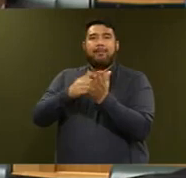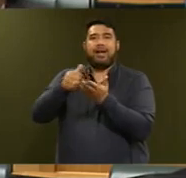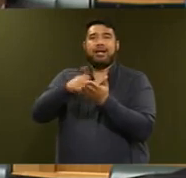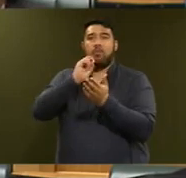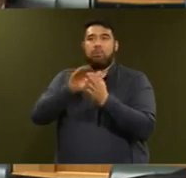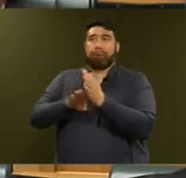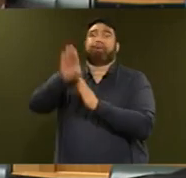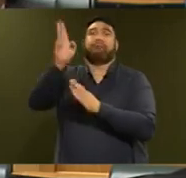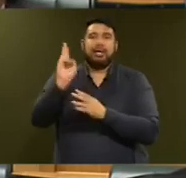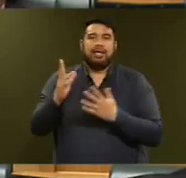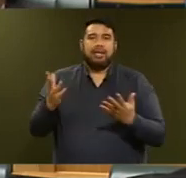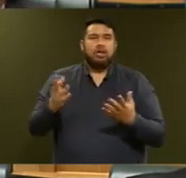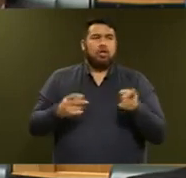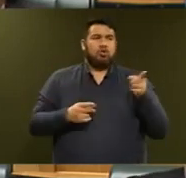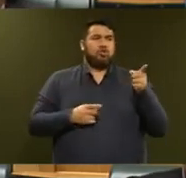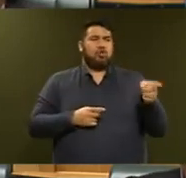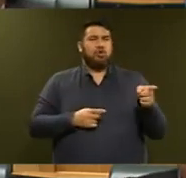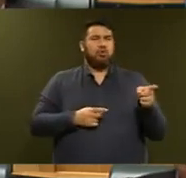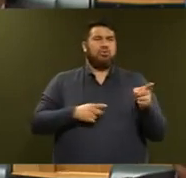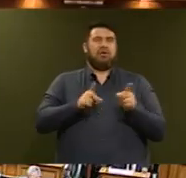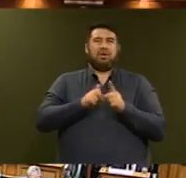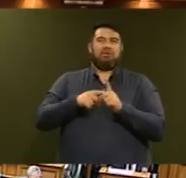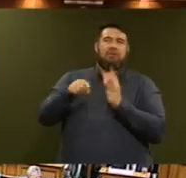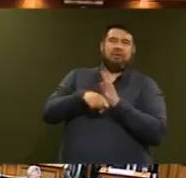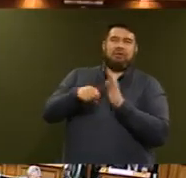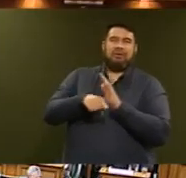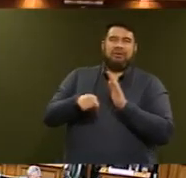Scare-mongering is not going anywhere. Really?